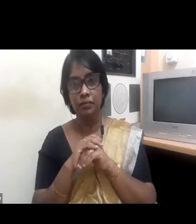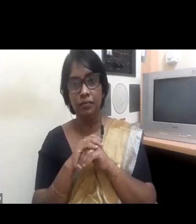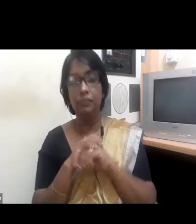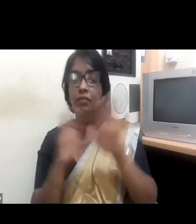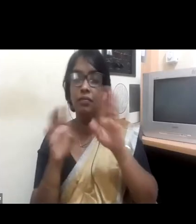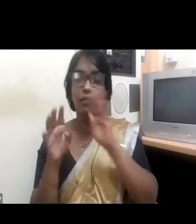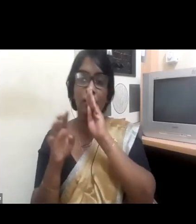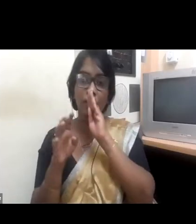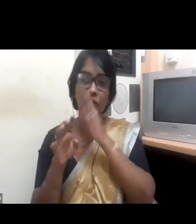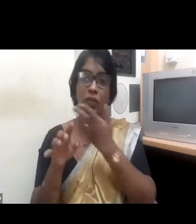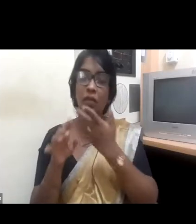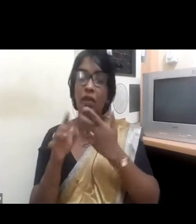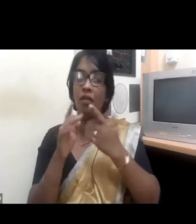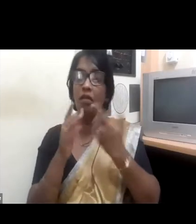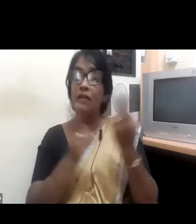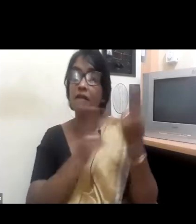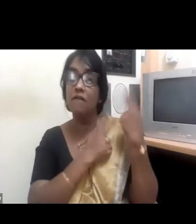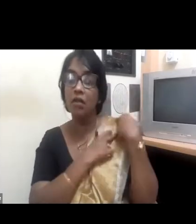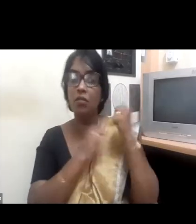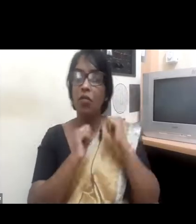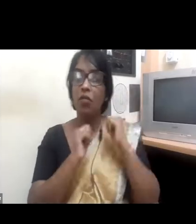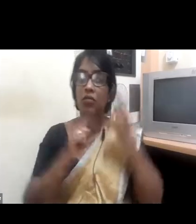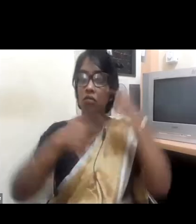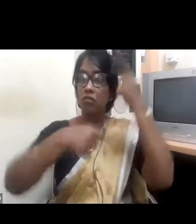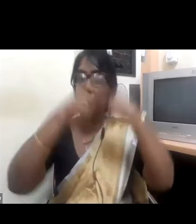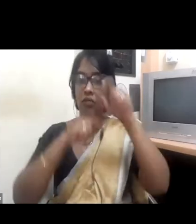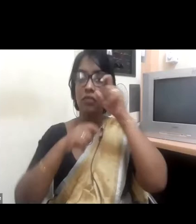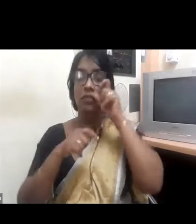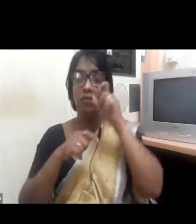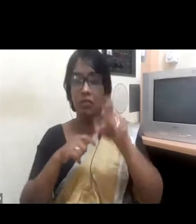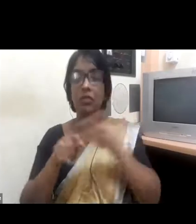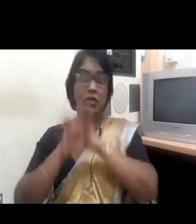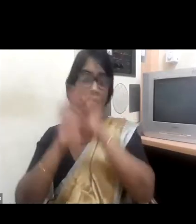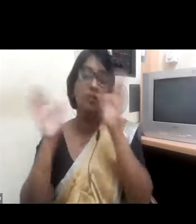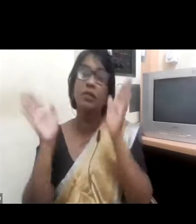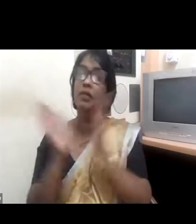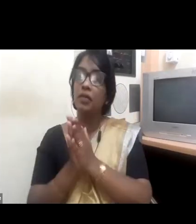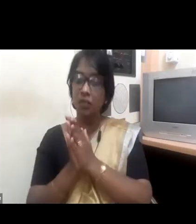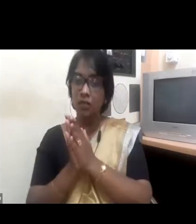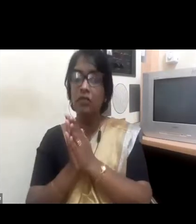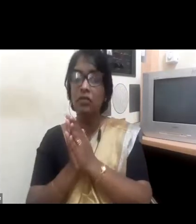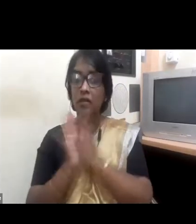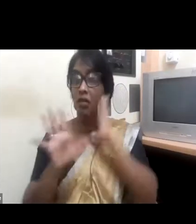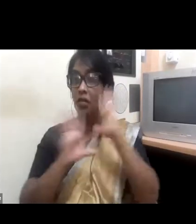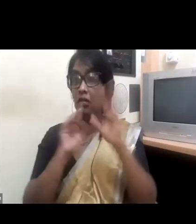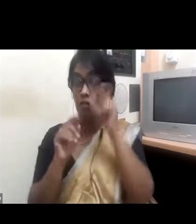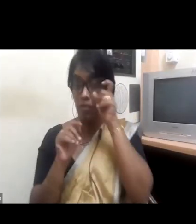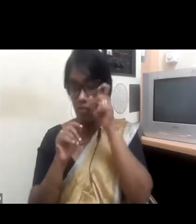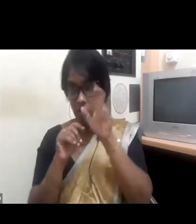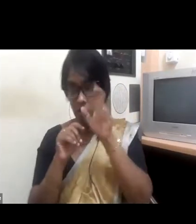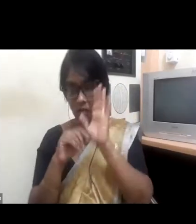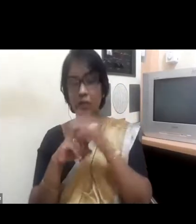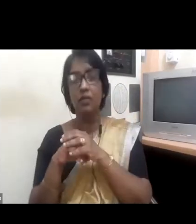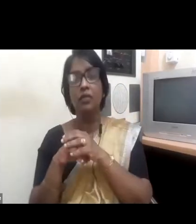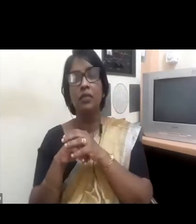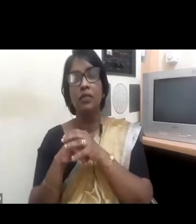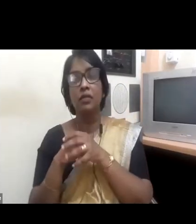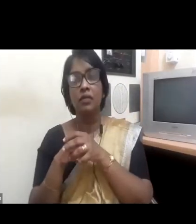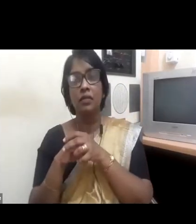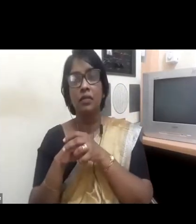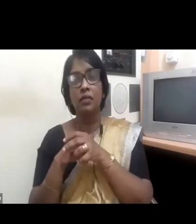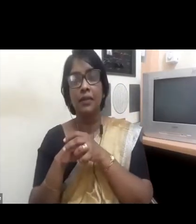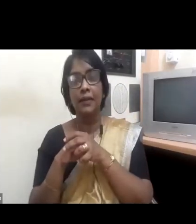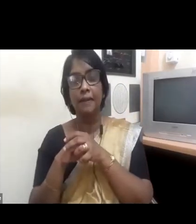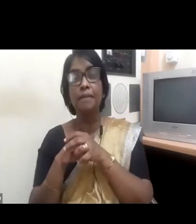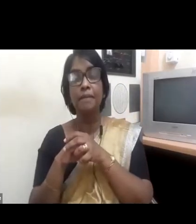have to look at your entire organization. And I think it also starts from the point of recruitment. I think